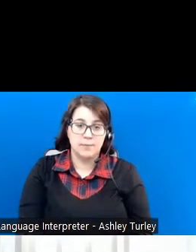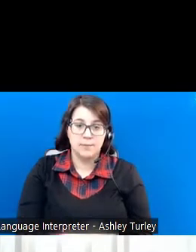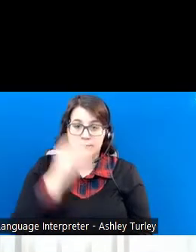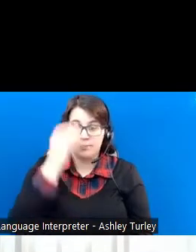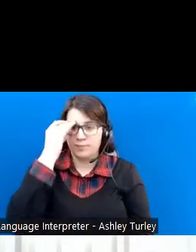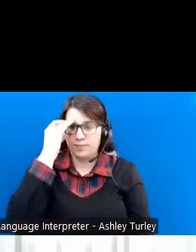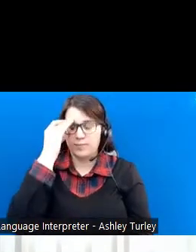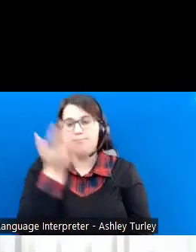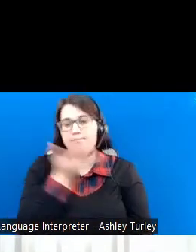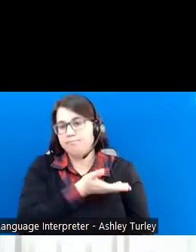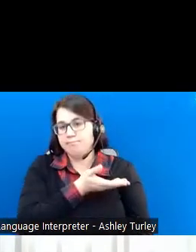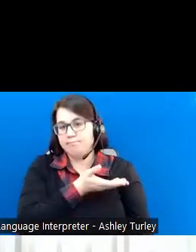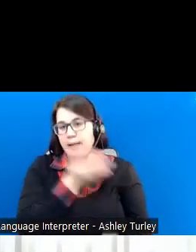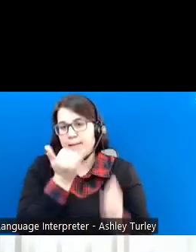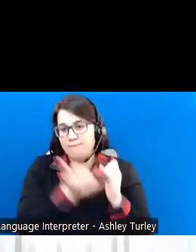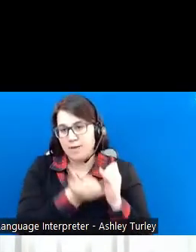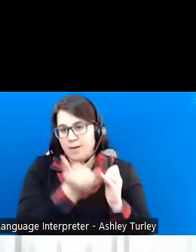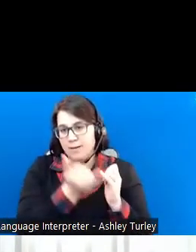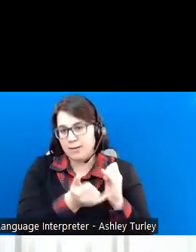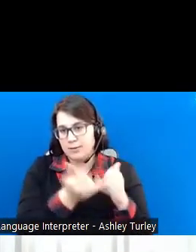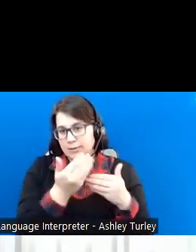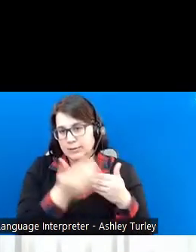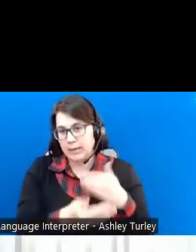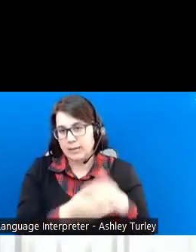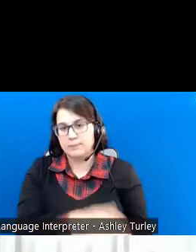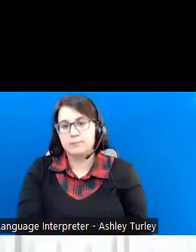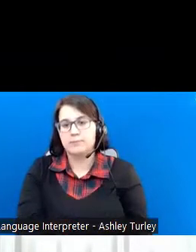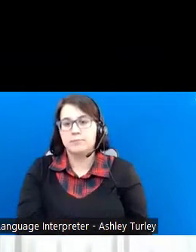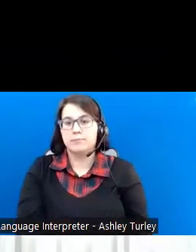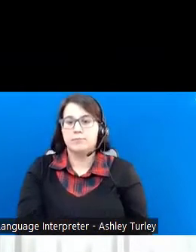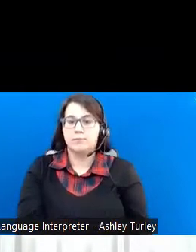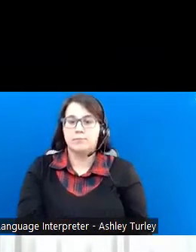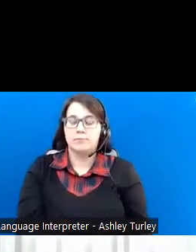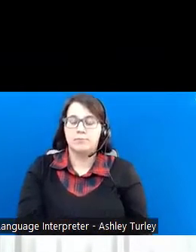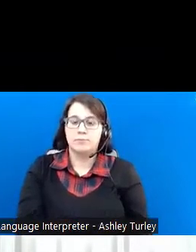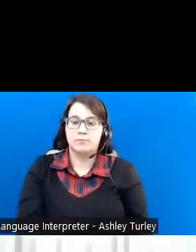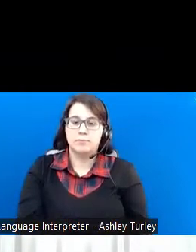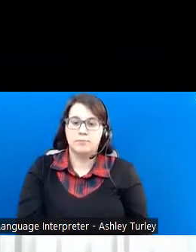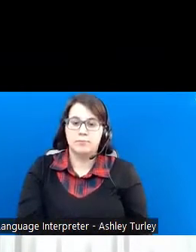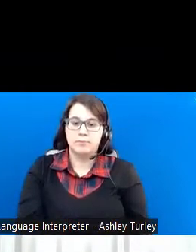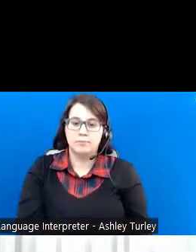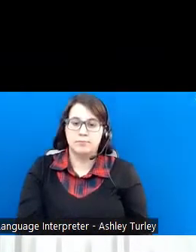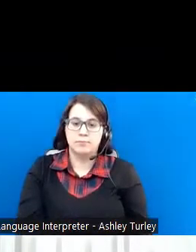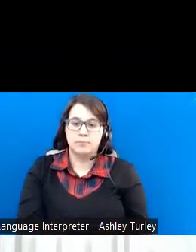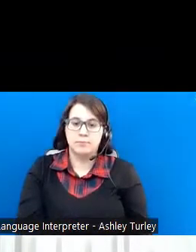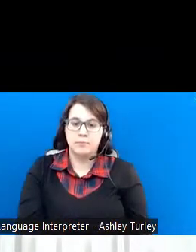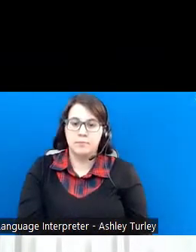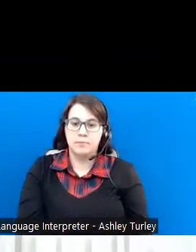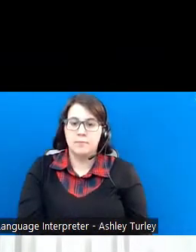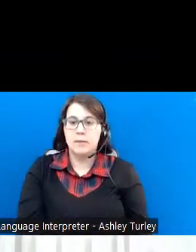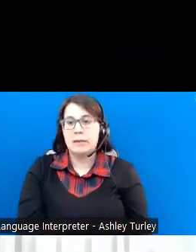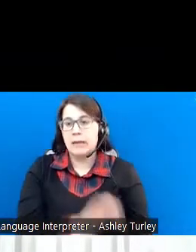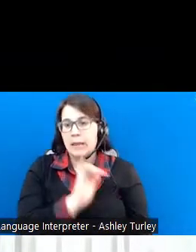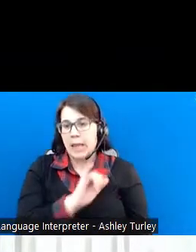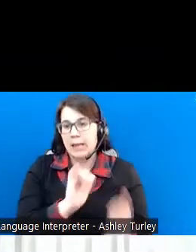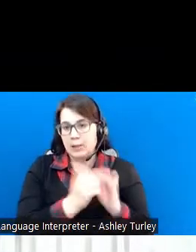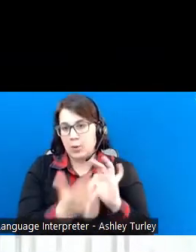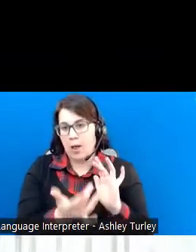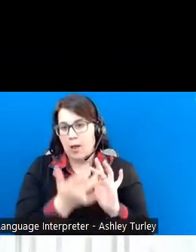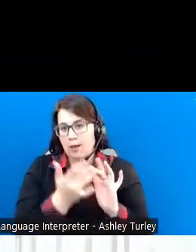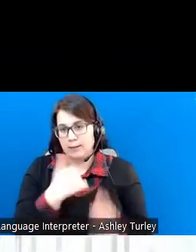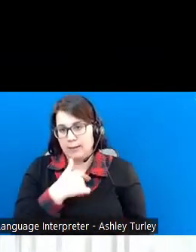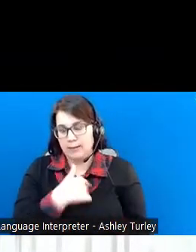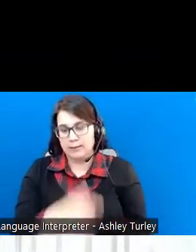And this is the final slide I just wanted to provide. It is a way to contact us at the